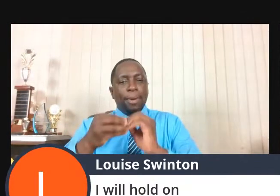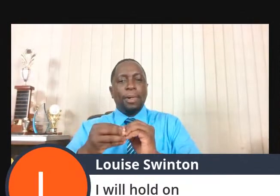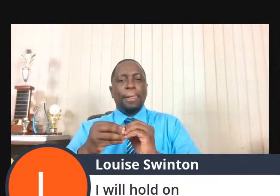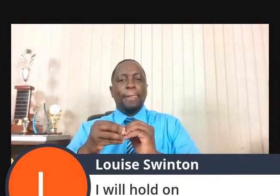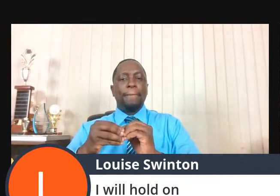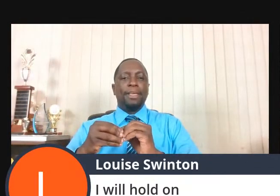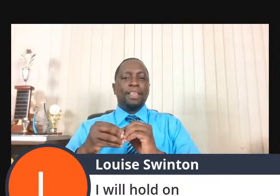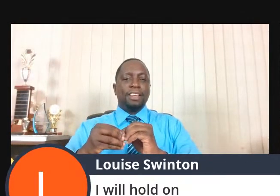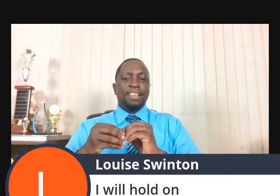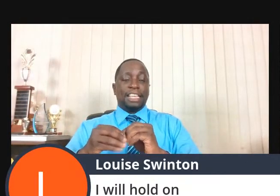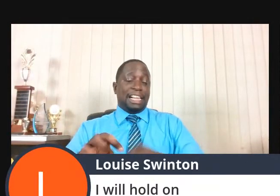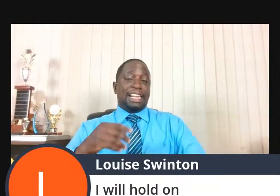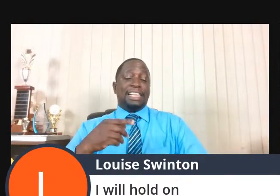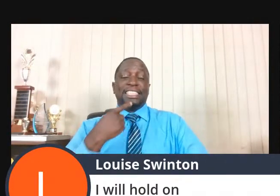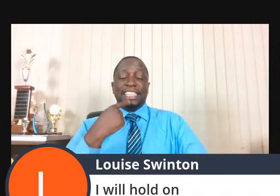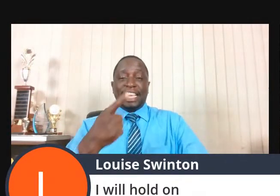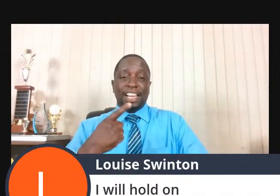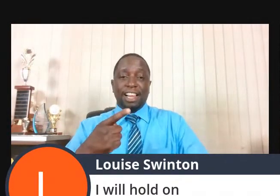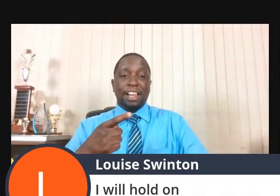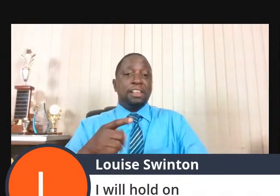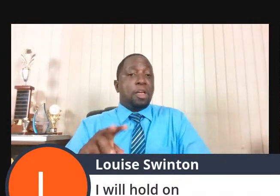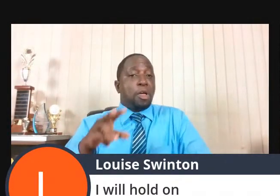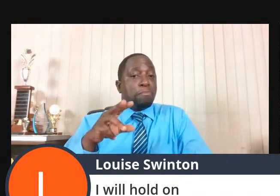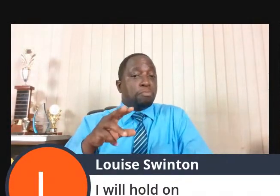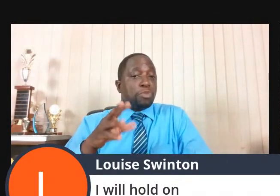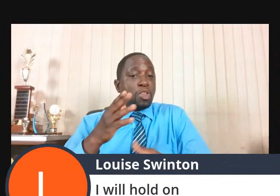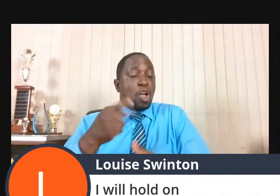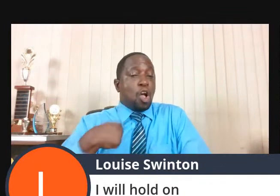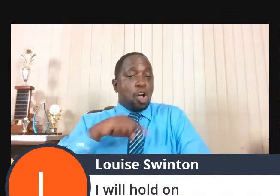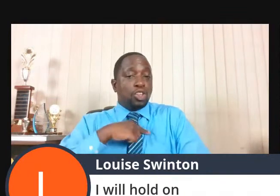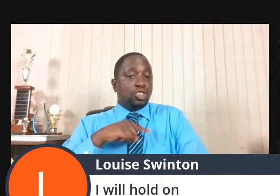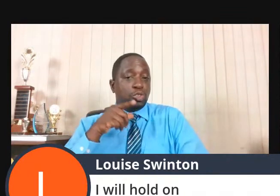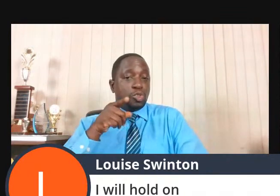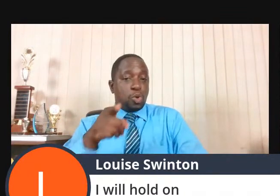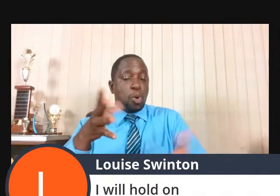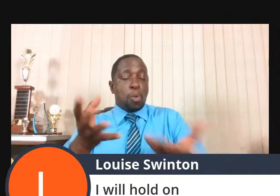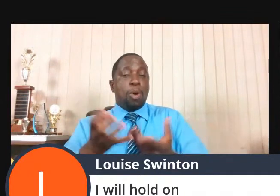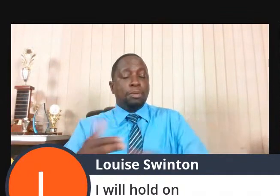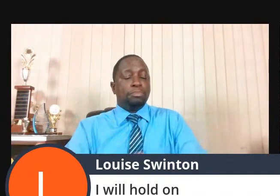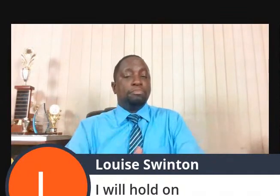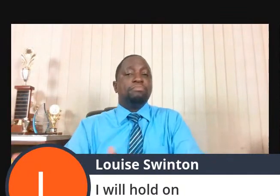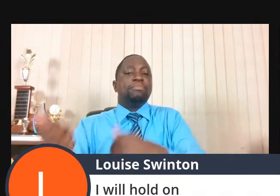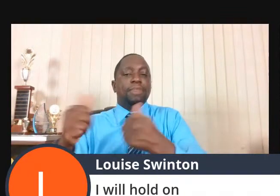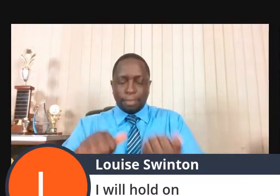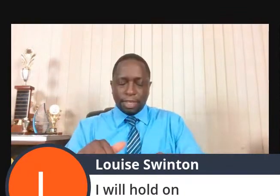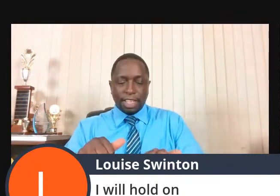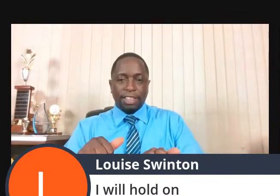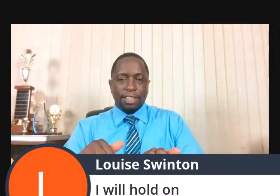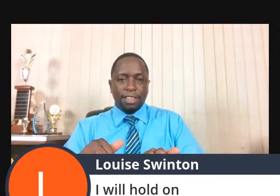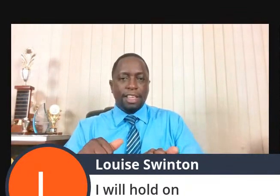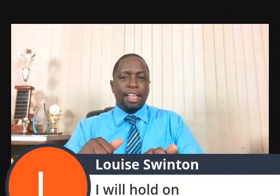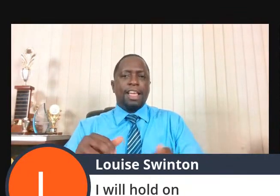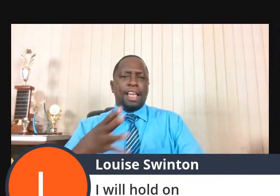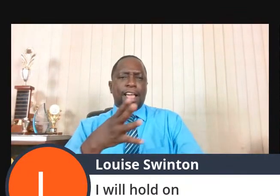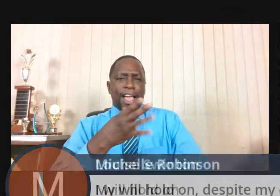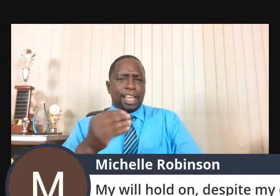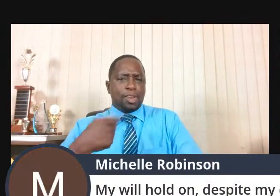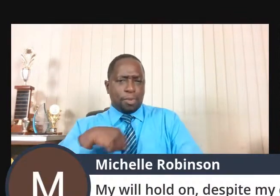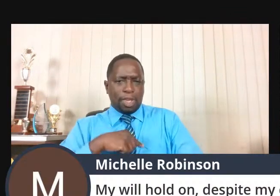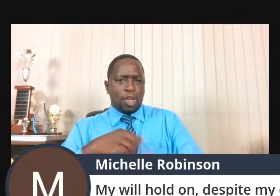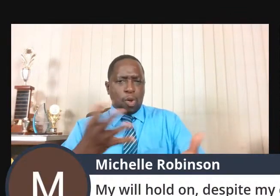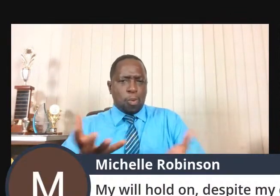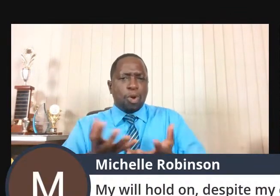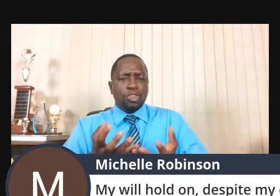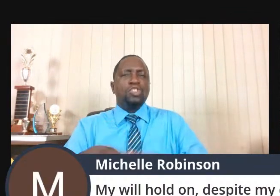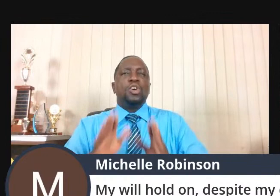celebrate with you. You see the numbers right before you. We want to pray for you. We want